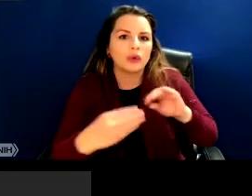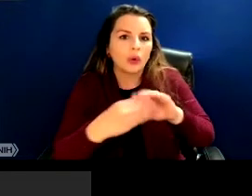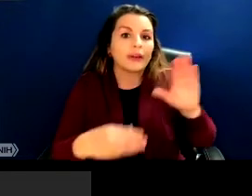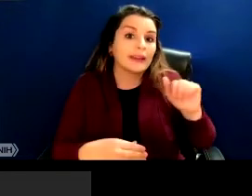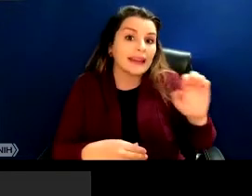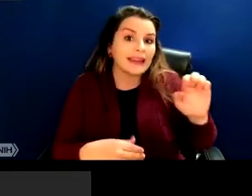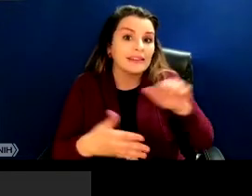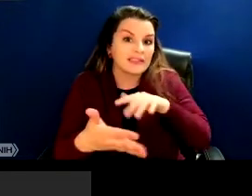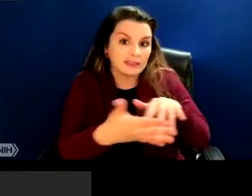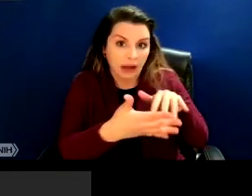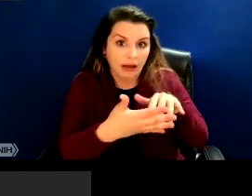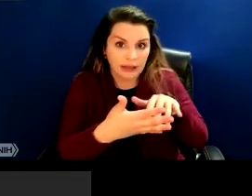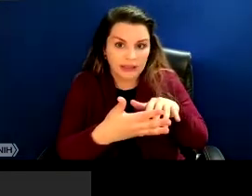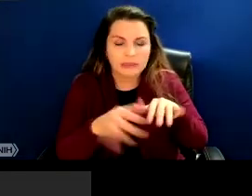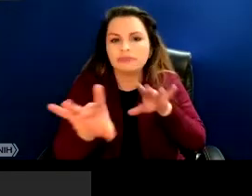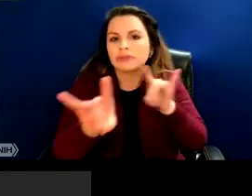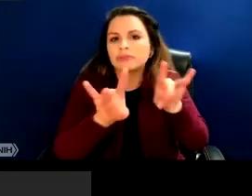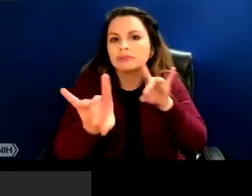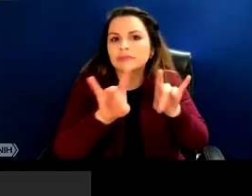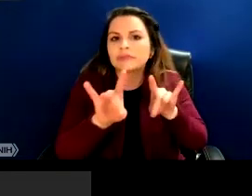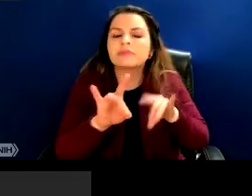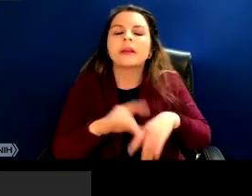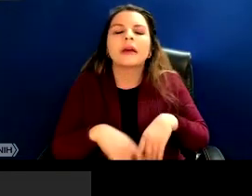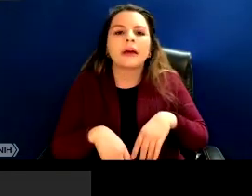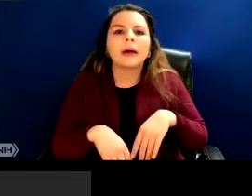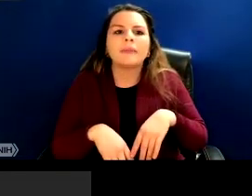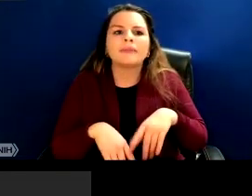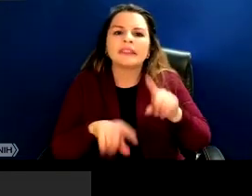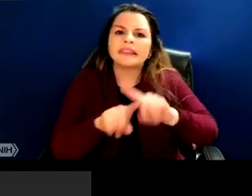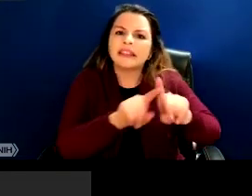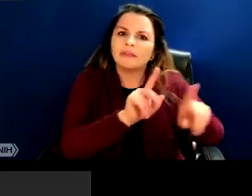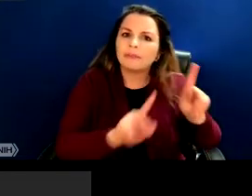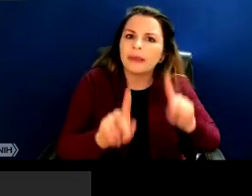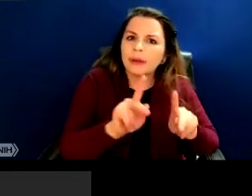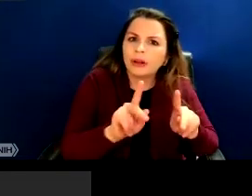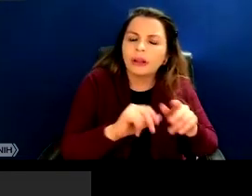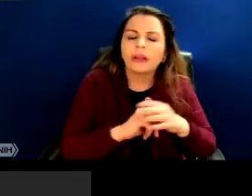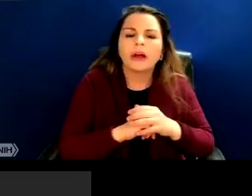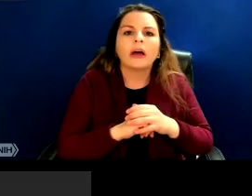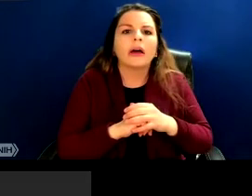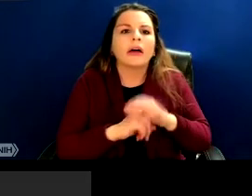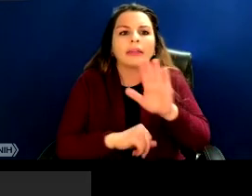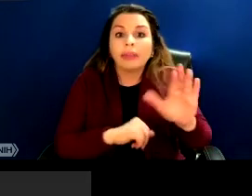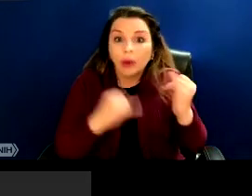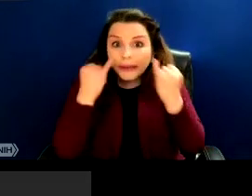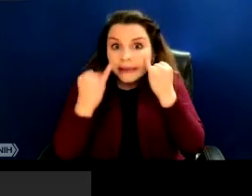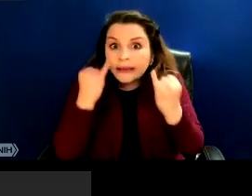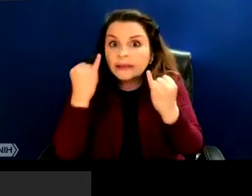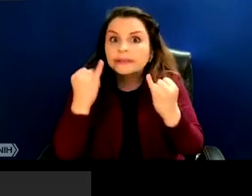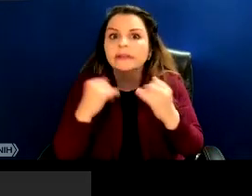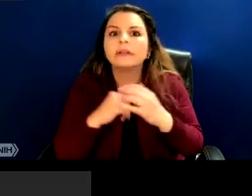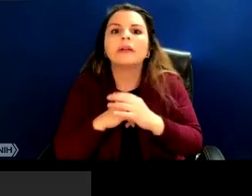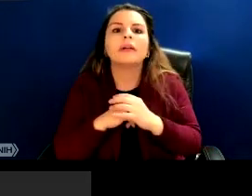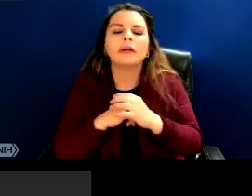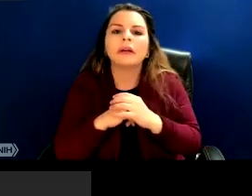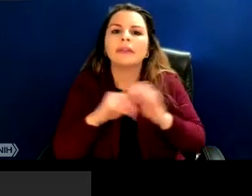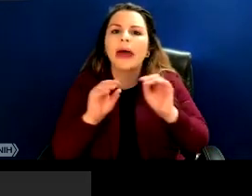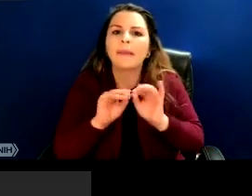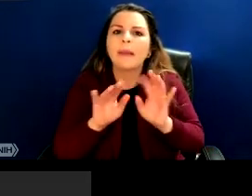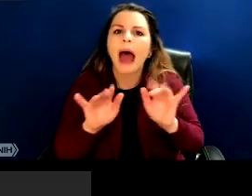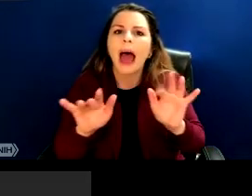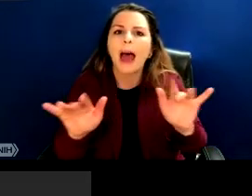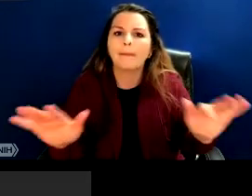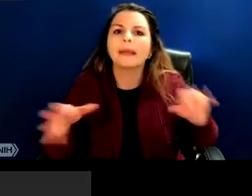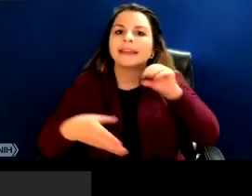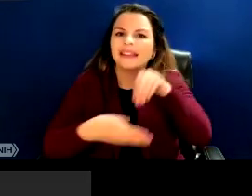of people and ideas that had proliferated